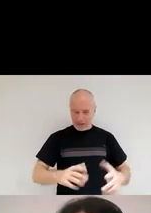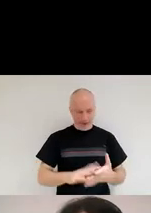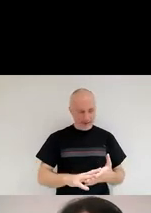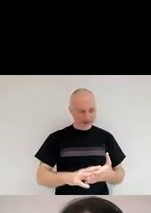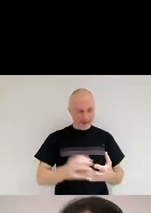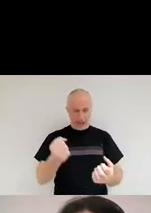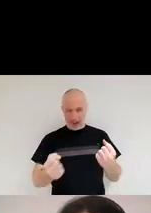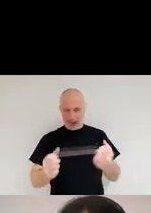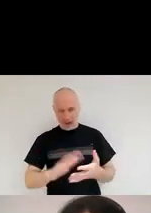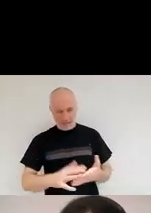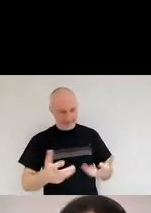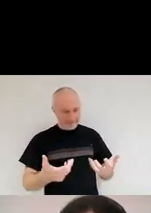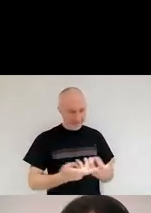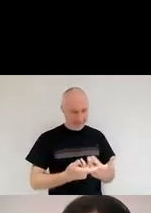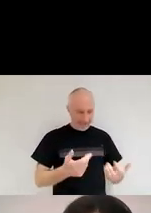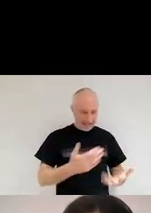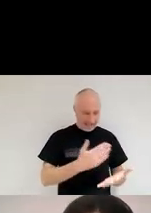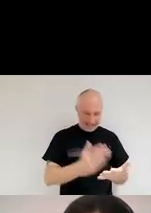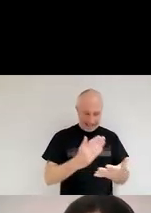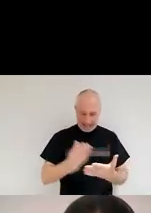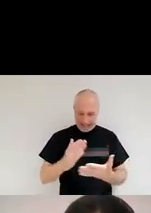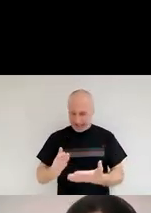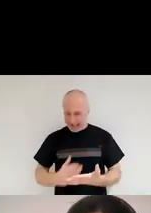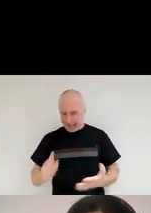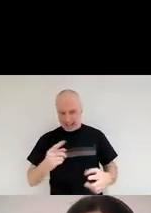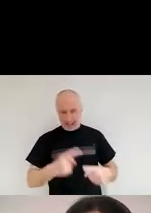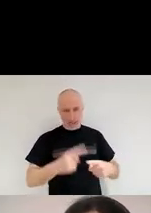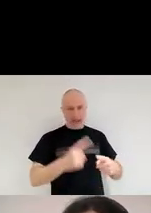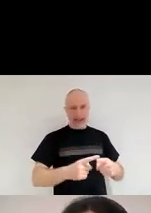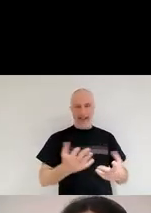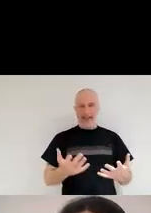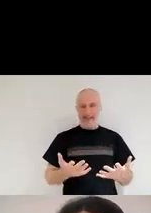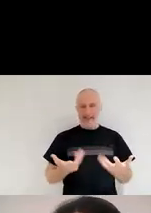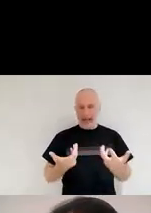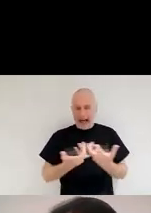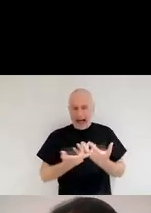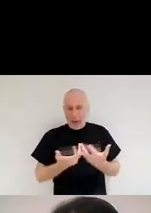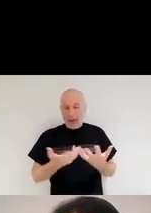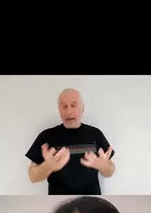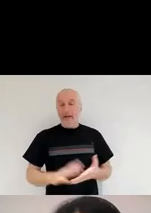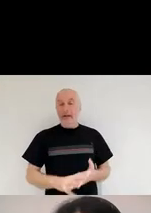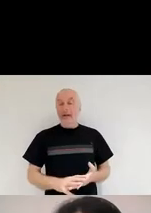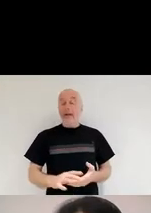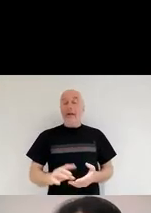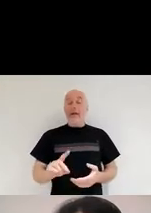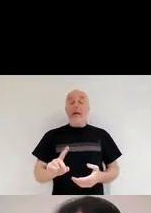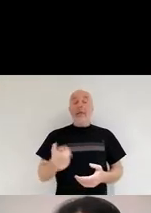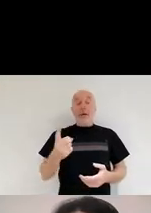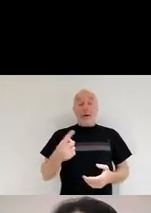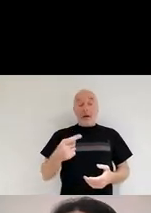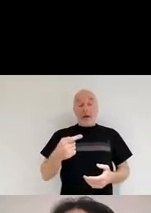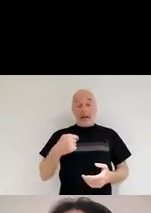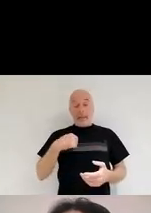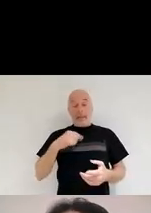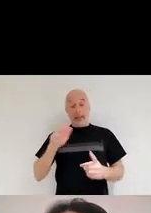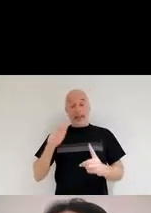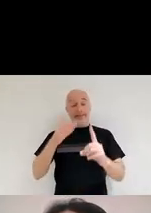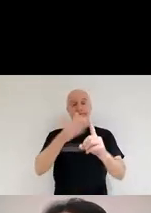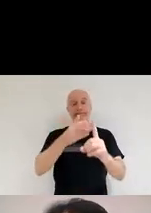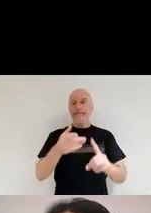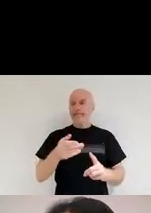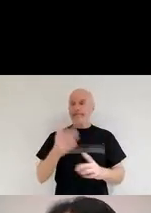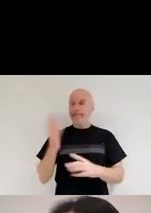rid of it as quickly as possible, as efficiently as possible. But my aim tonight is to try to make you look at